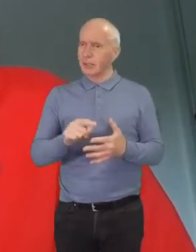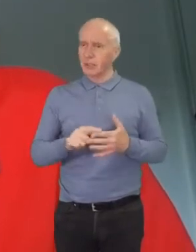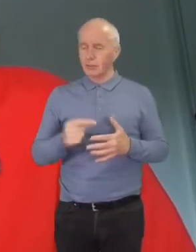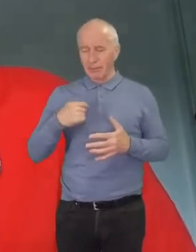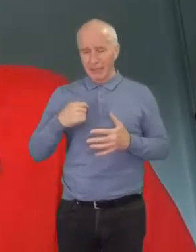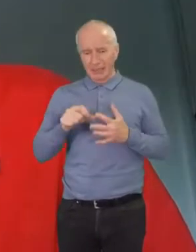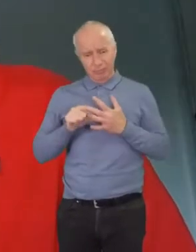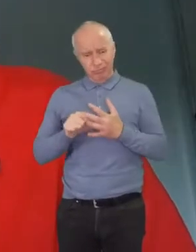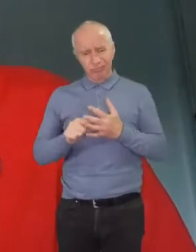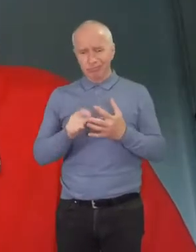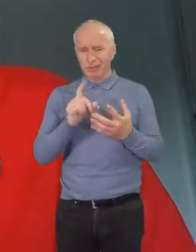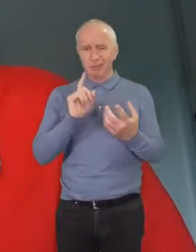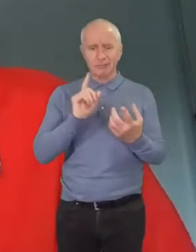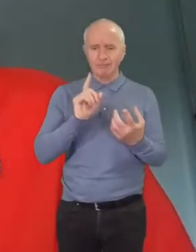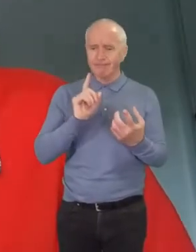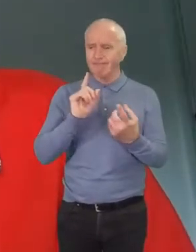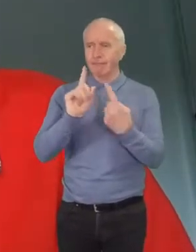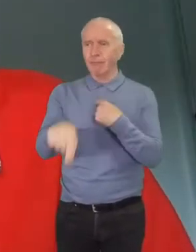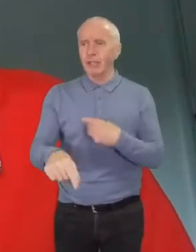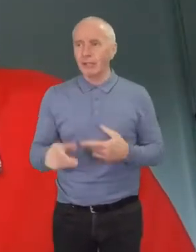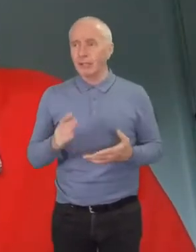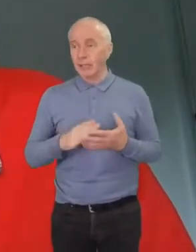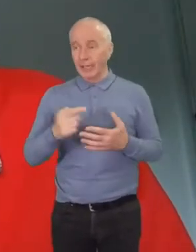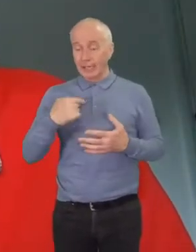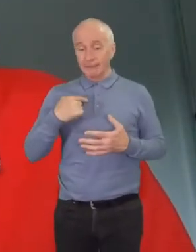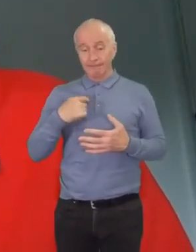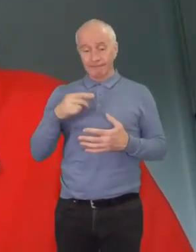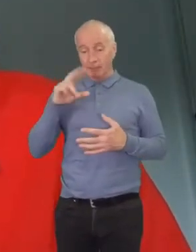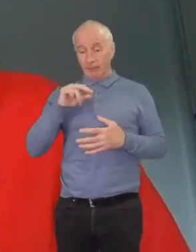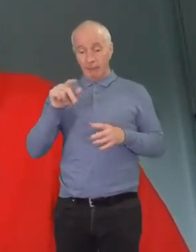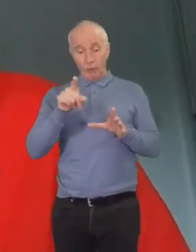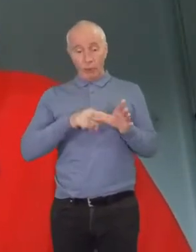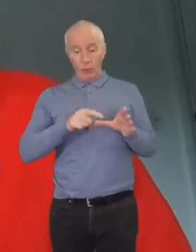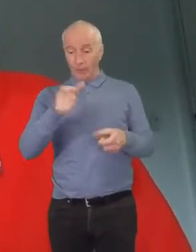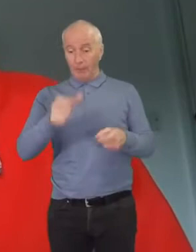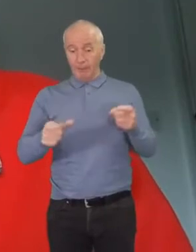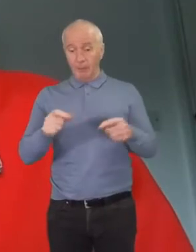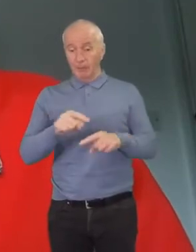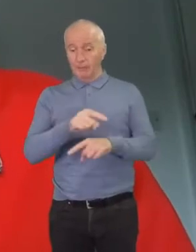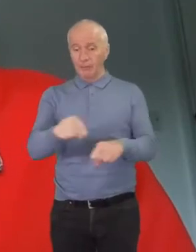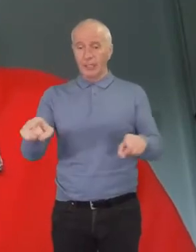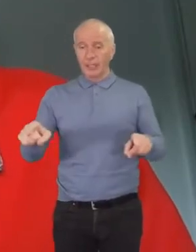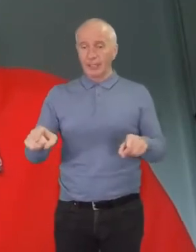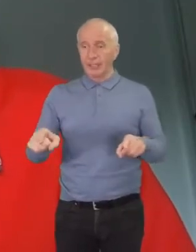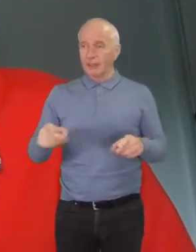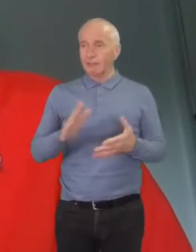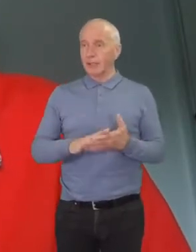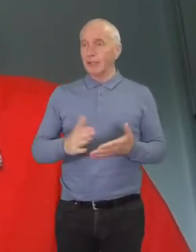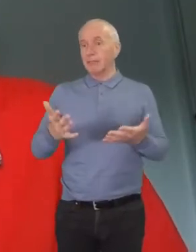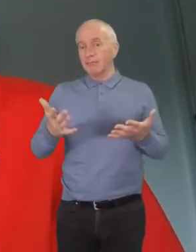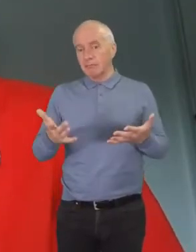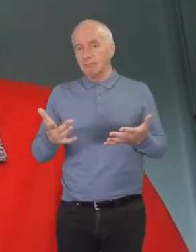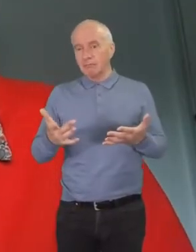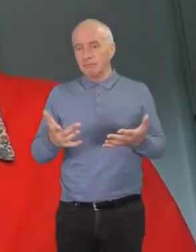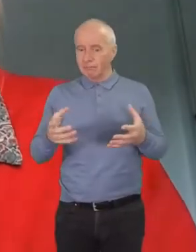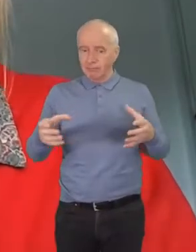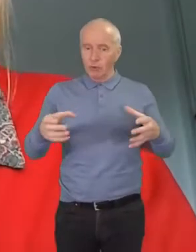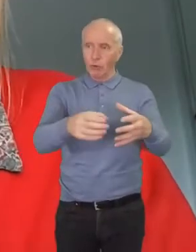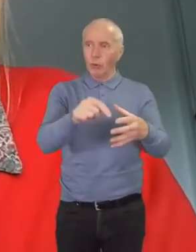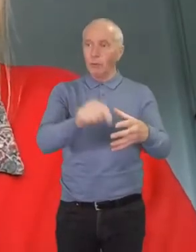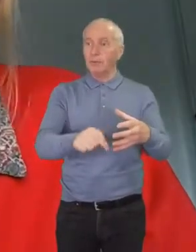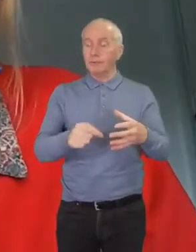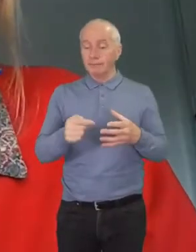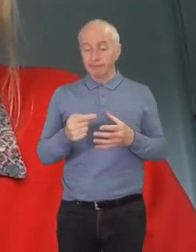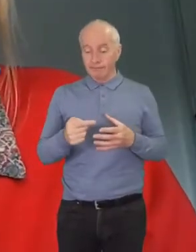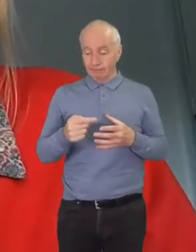because I don't really speak for young people on most issues. We're an incredibly diverse bunch. But after a survey was released